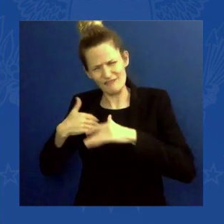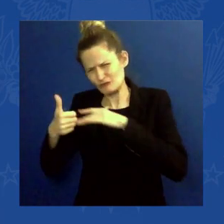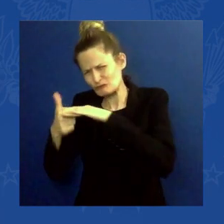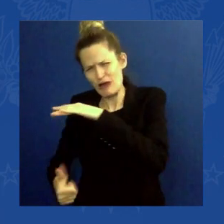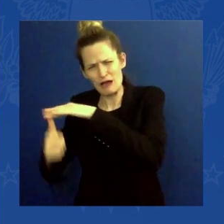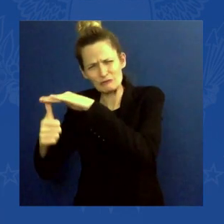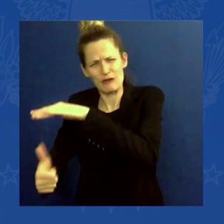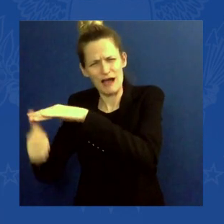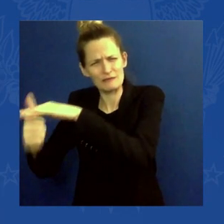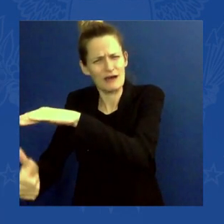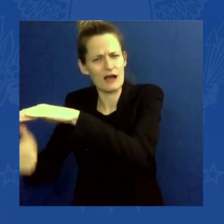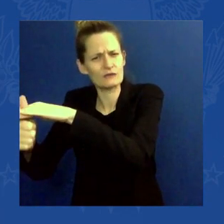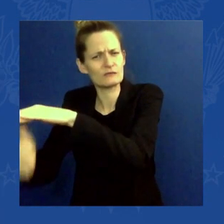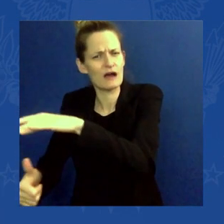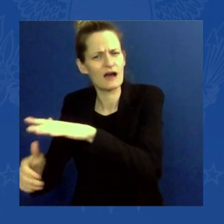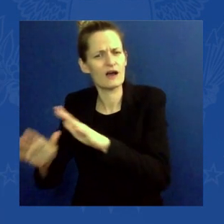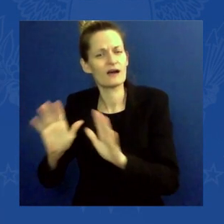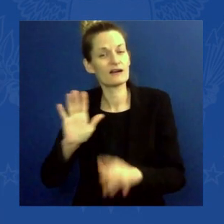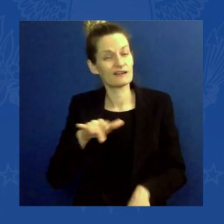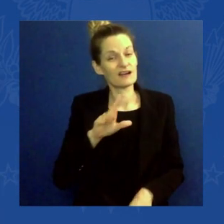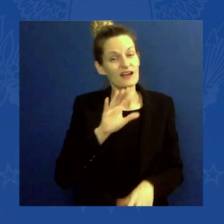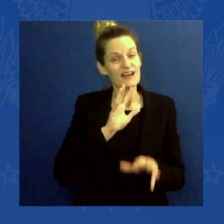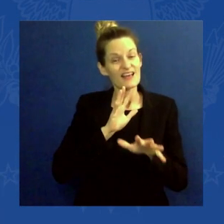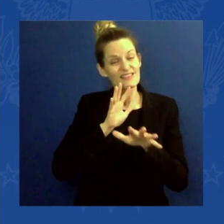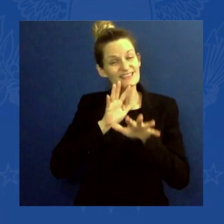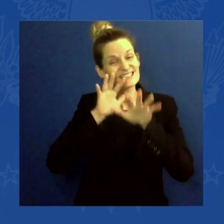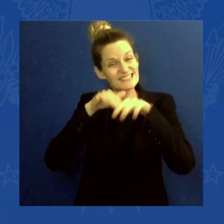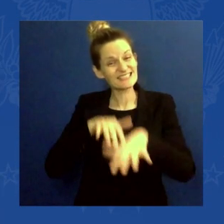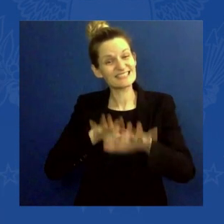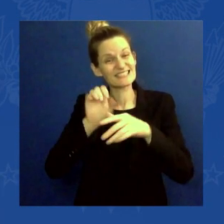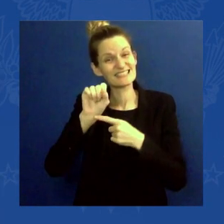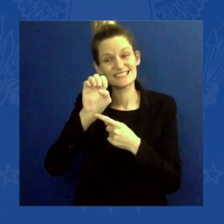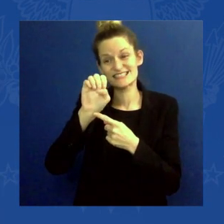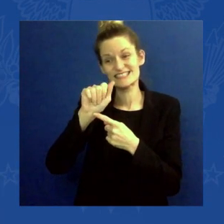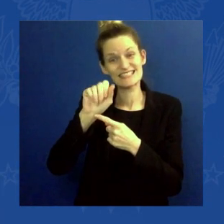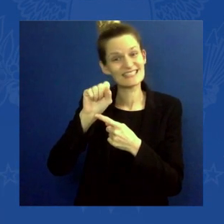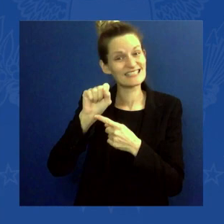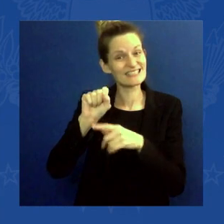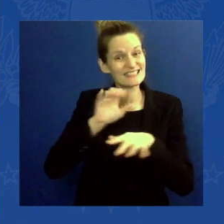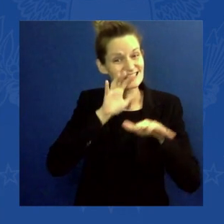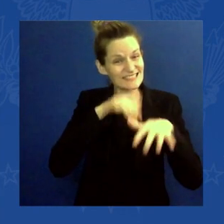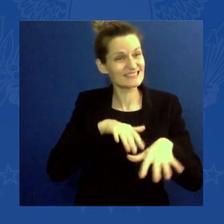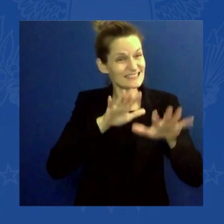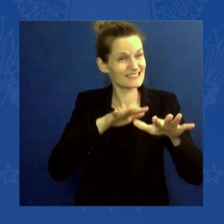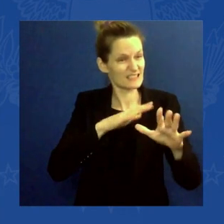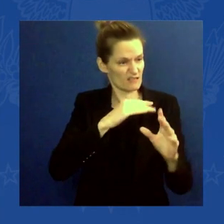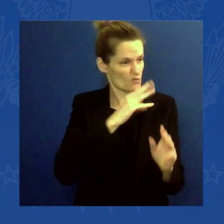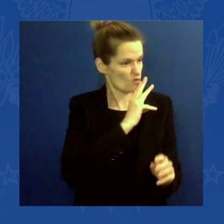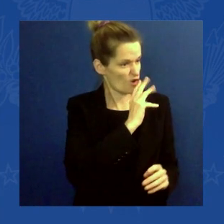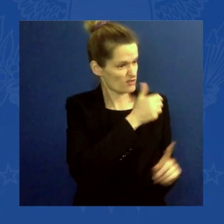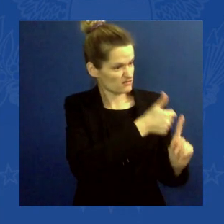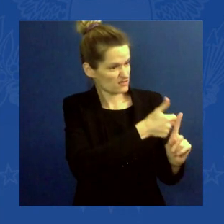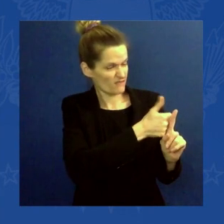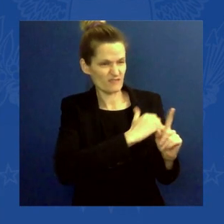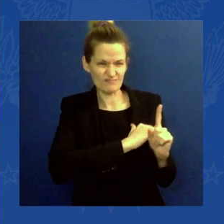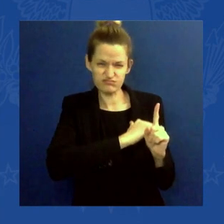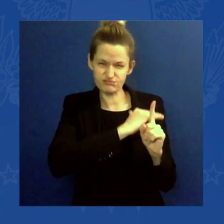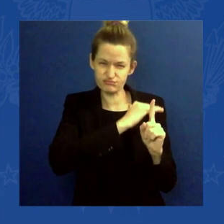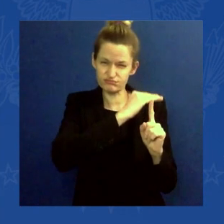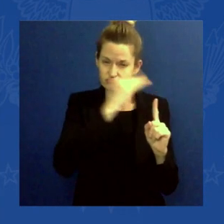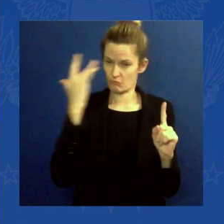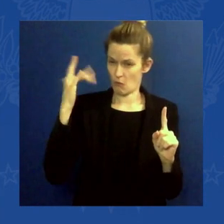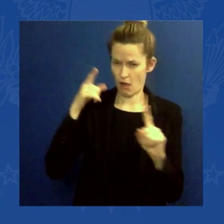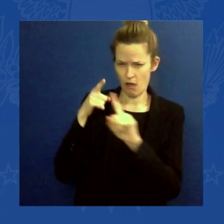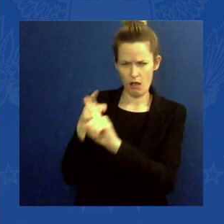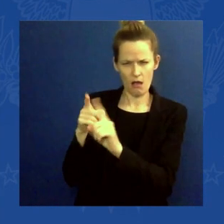tropical storms as well as hurricanes. And so I'm here sober by the challenges and that reality,